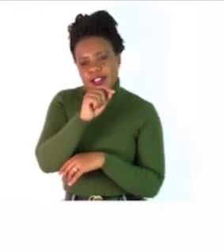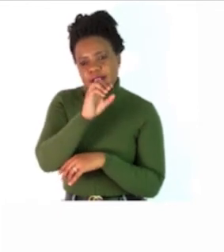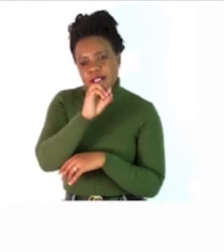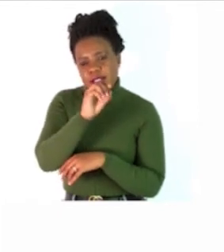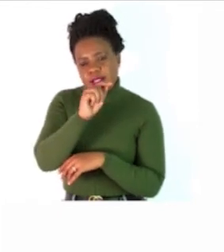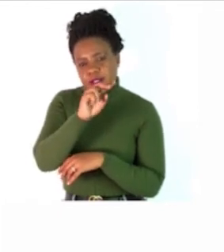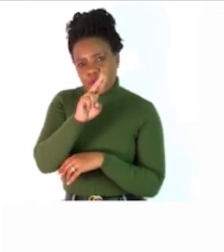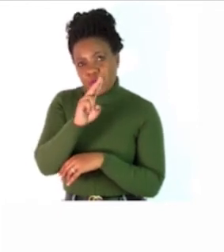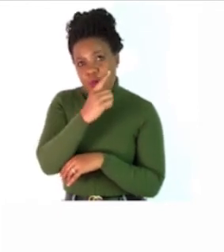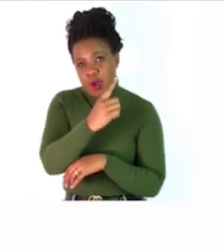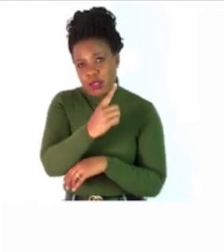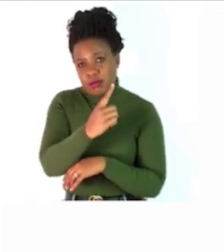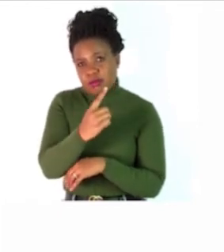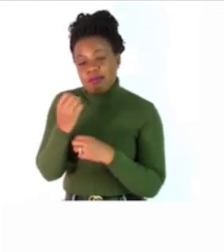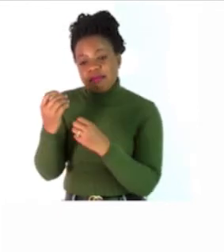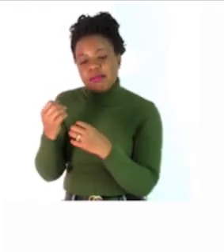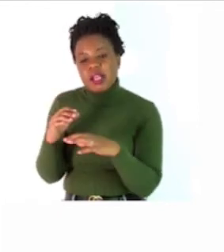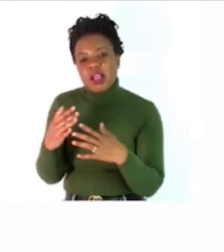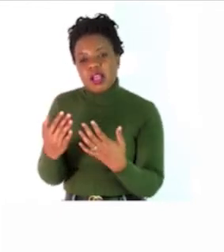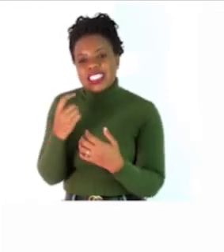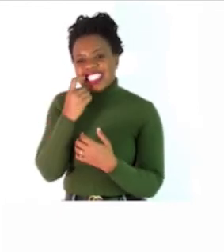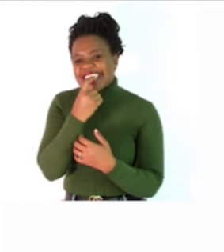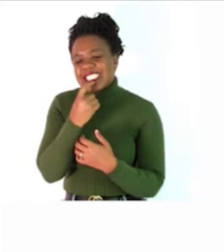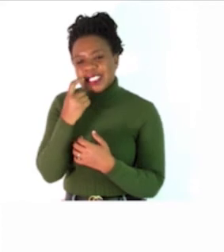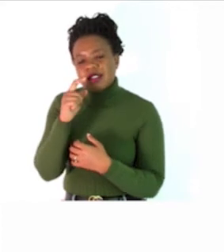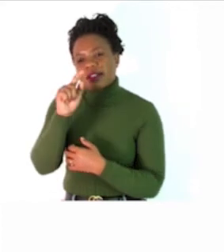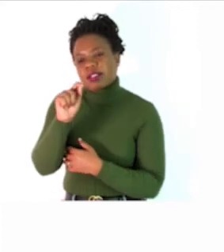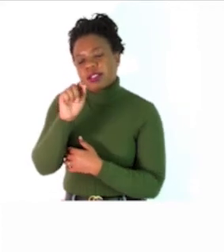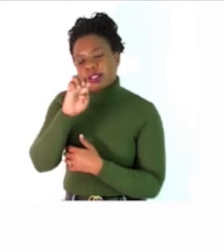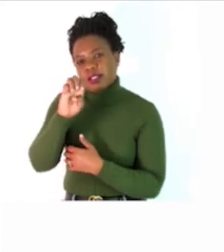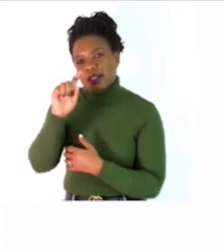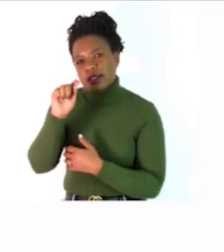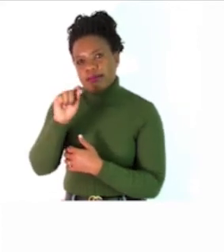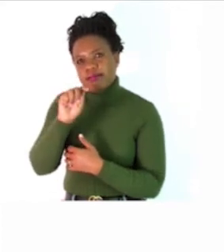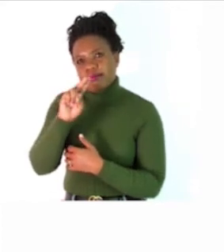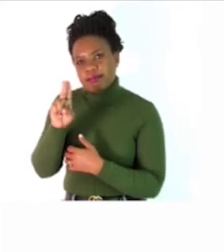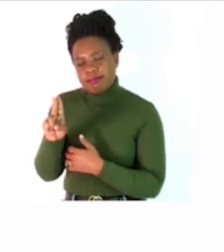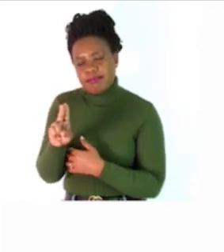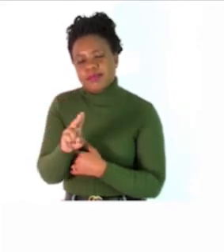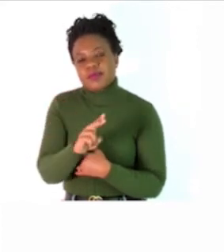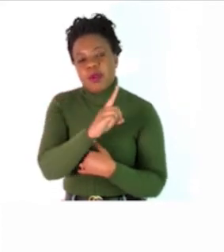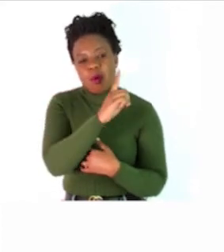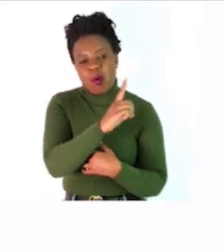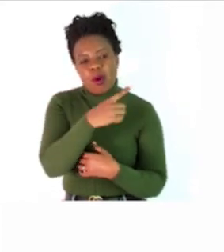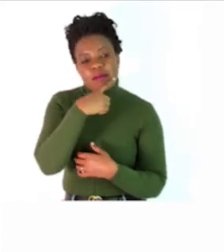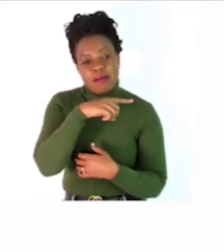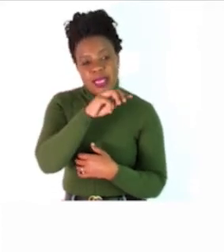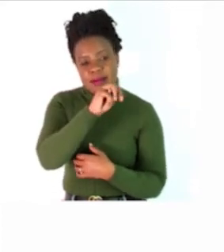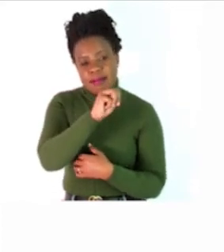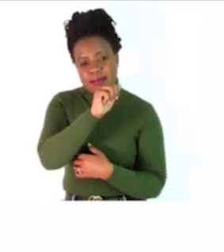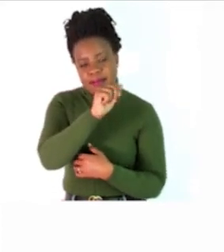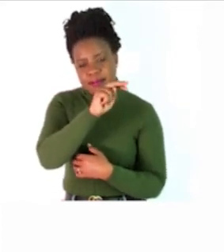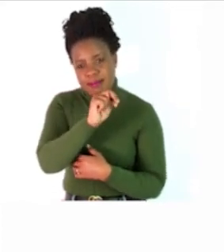it changes completely to teeth men with m a n will